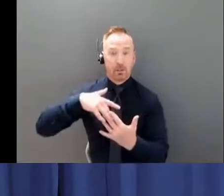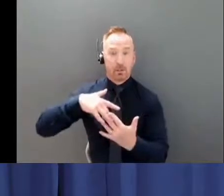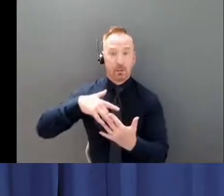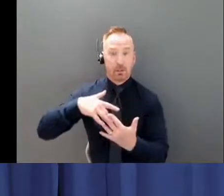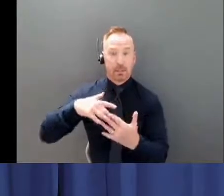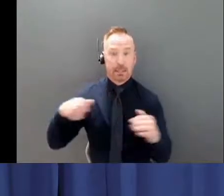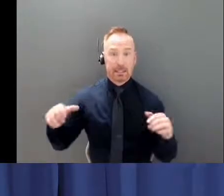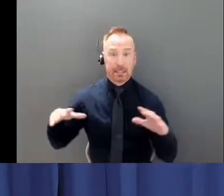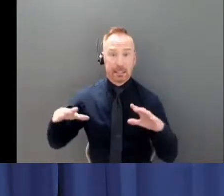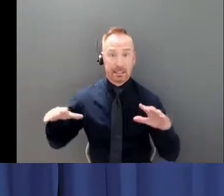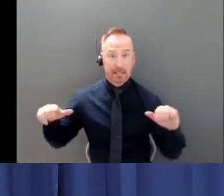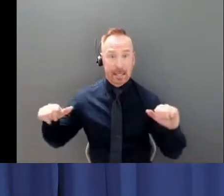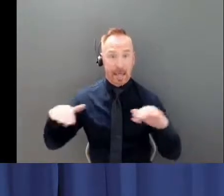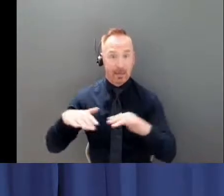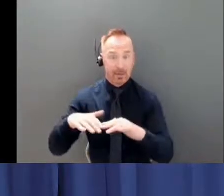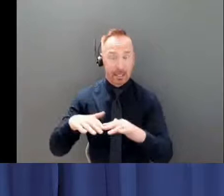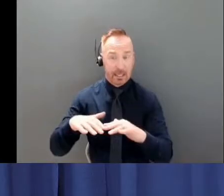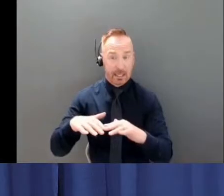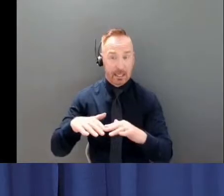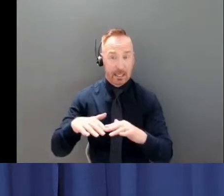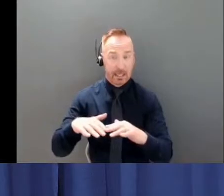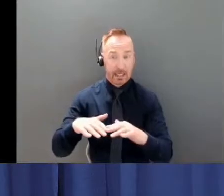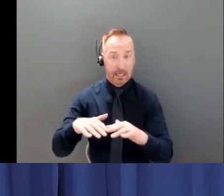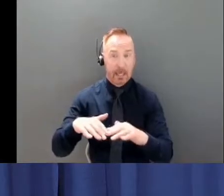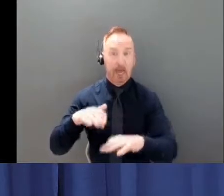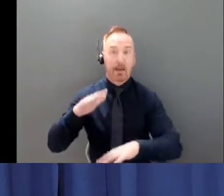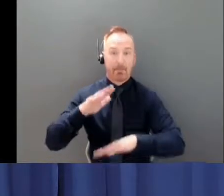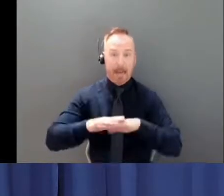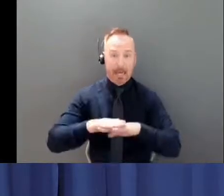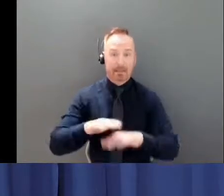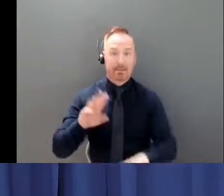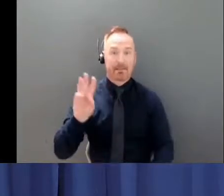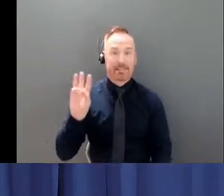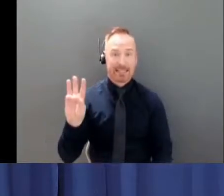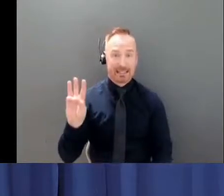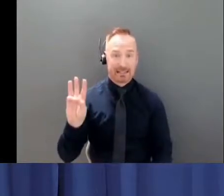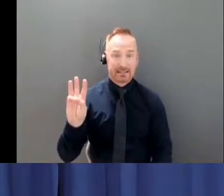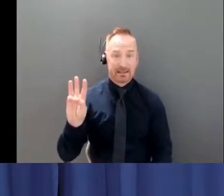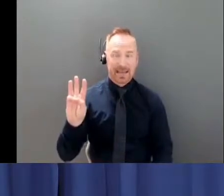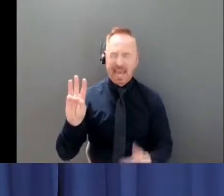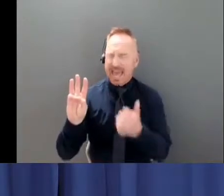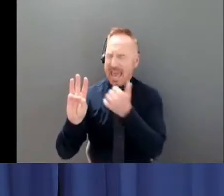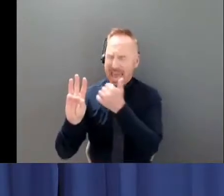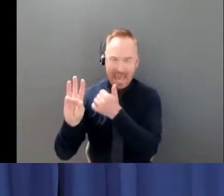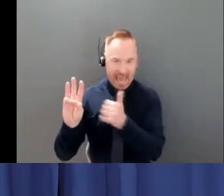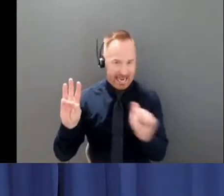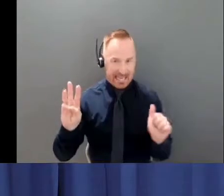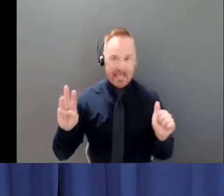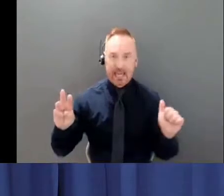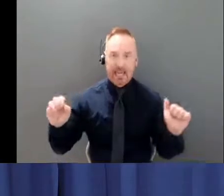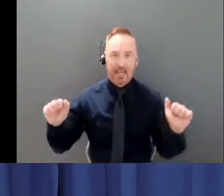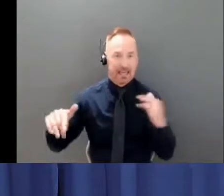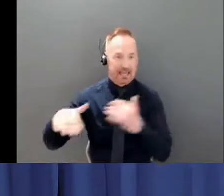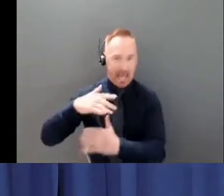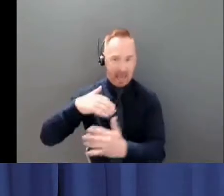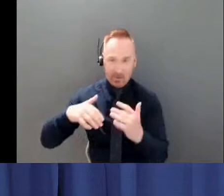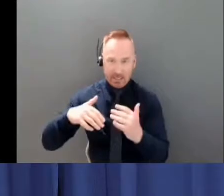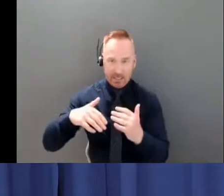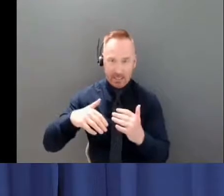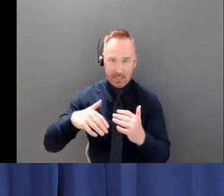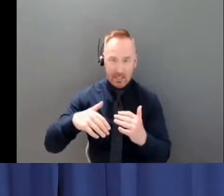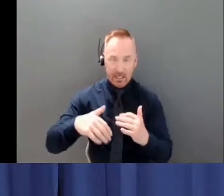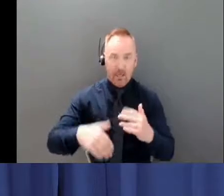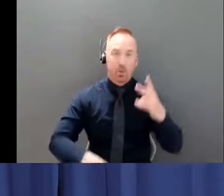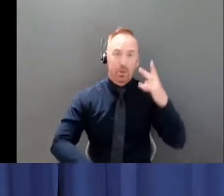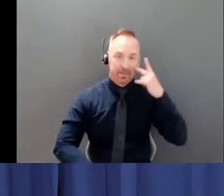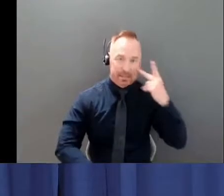UConners I'm asking you to stick to six for any social gatherings we have seen spread of COVID in multiple social settings